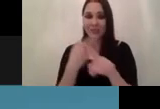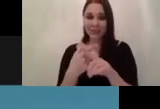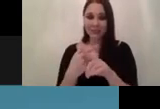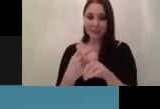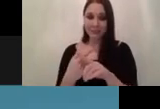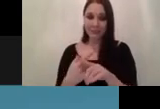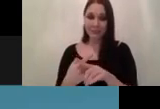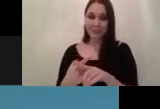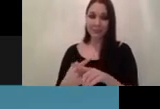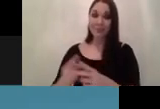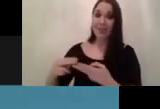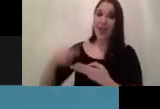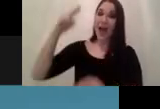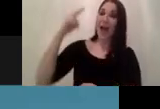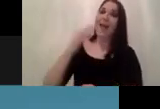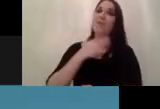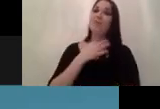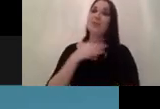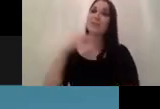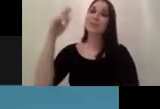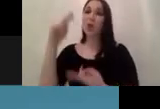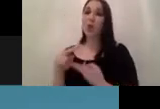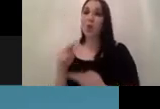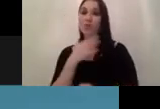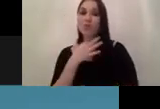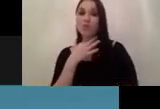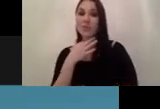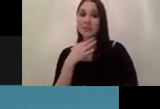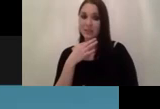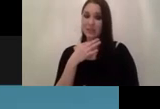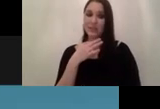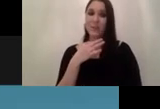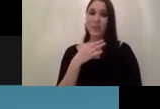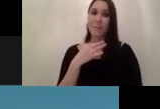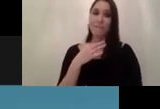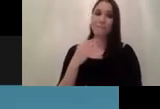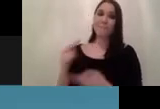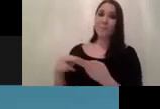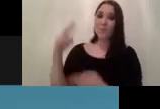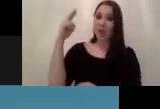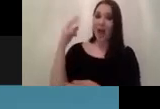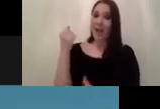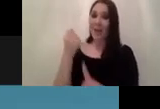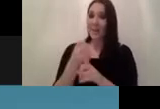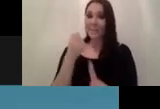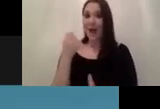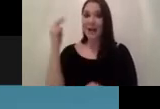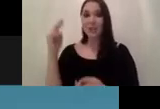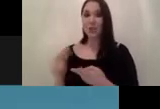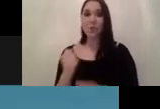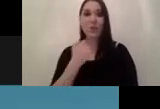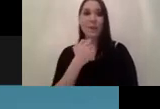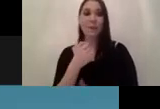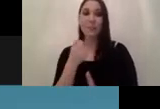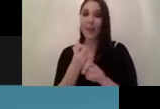risk or low risk and then look at the impact as in high impact and low impact and we have the low risk and low impact project